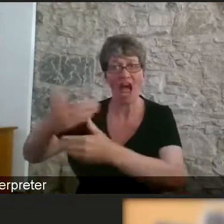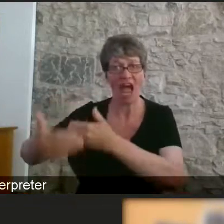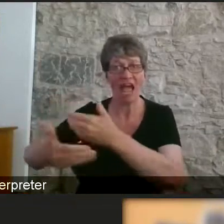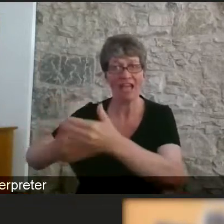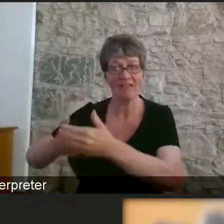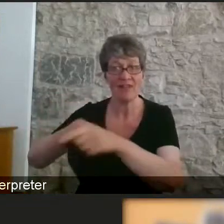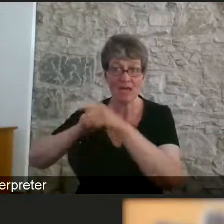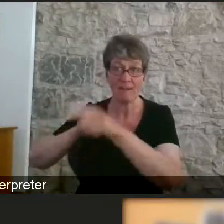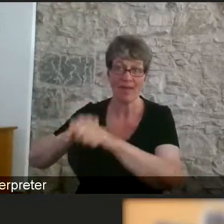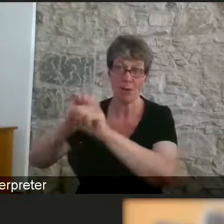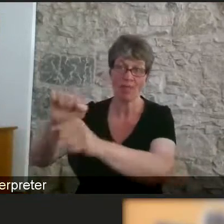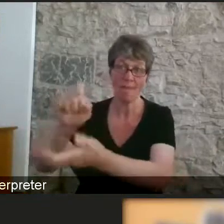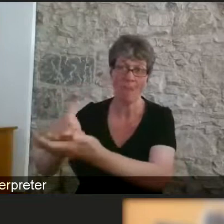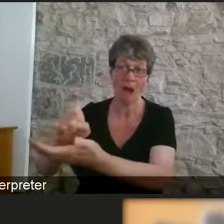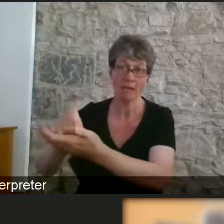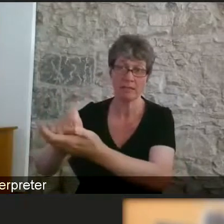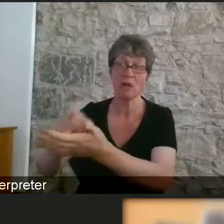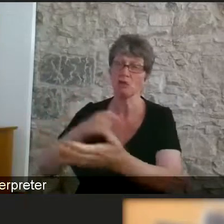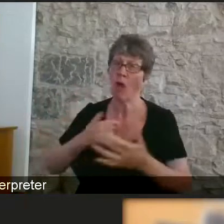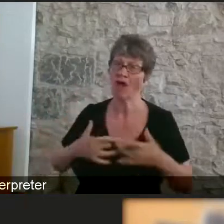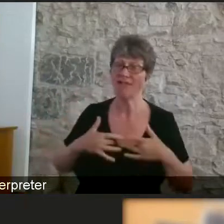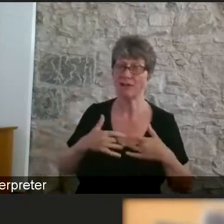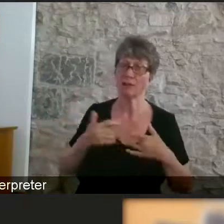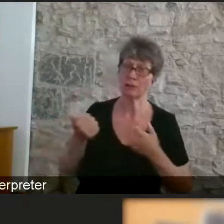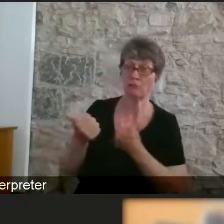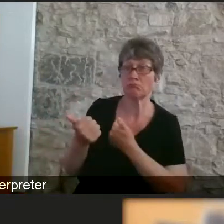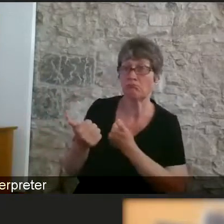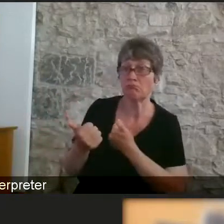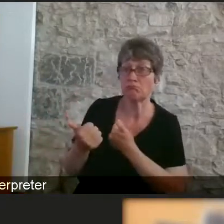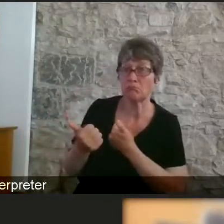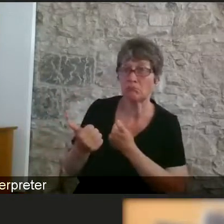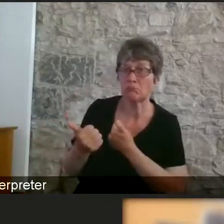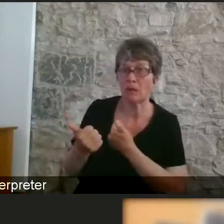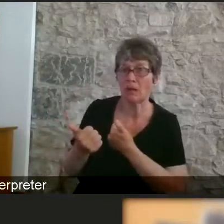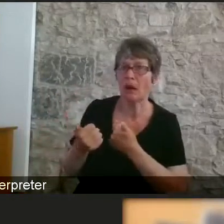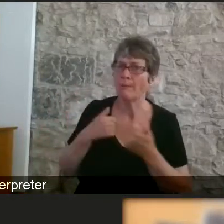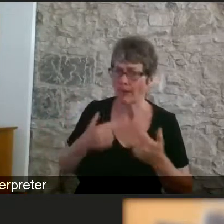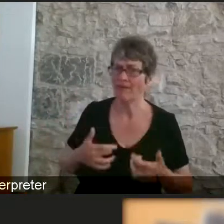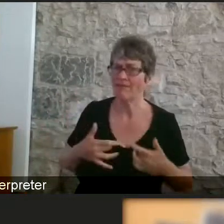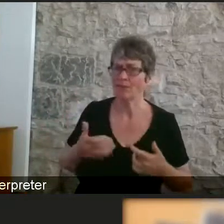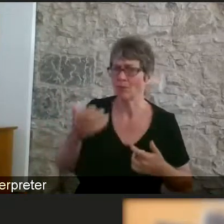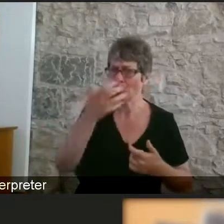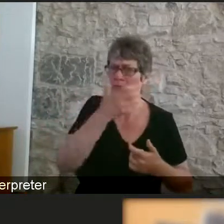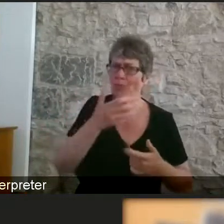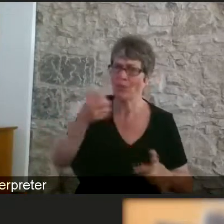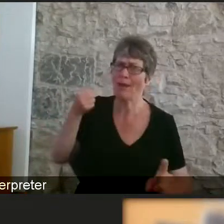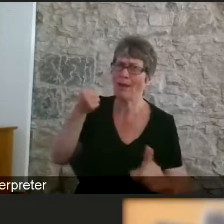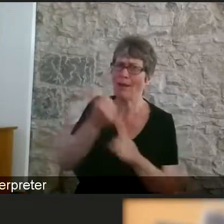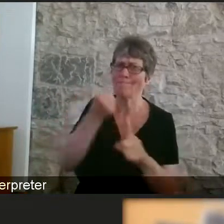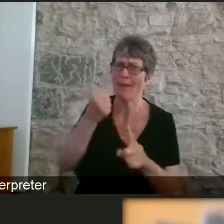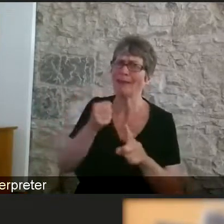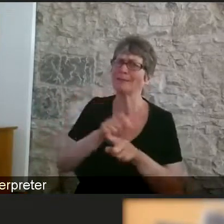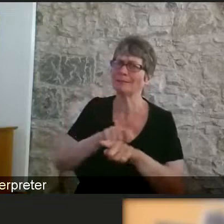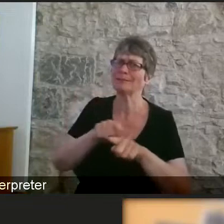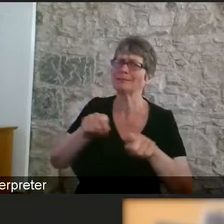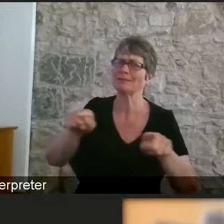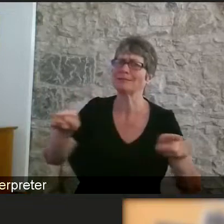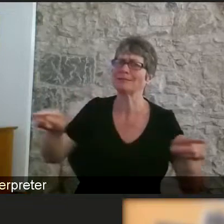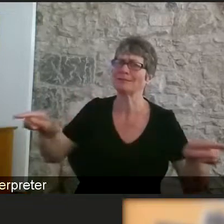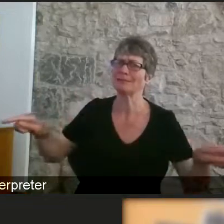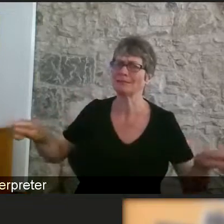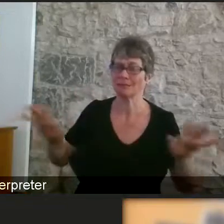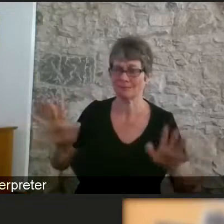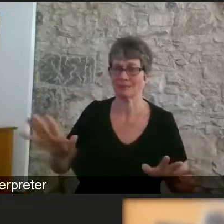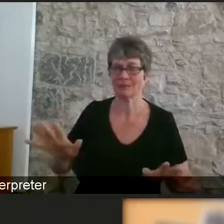there is some good out of that. There is quite a lot of impact to unpack there, really. I am sure we will get into that discussion in the broader